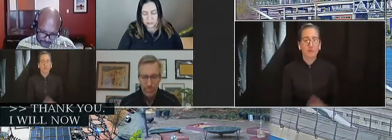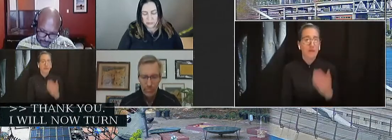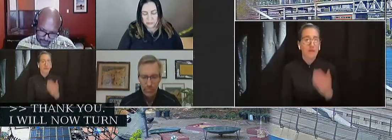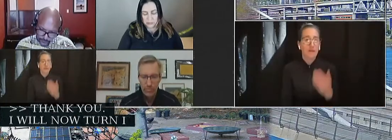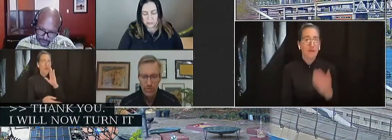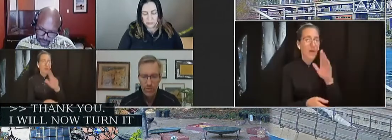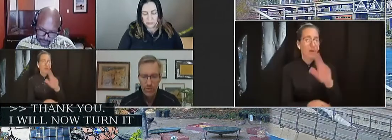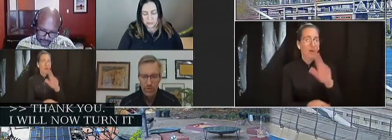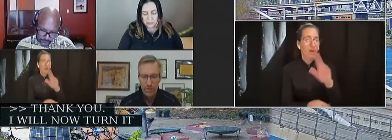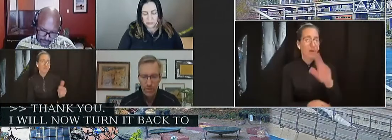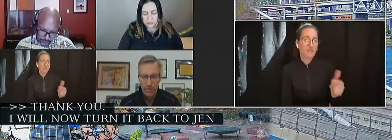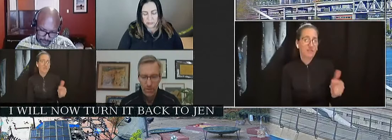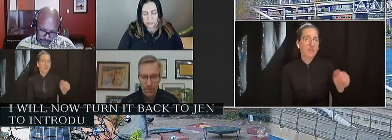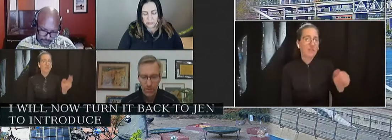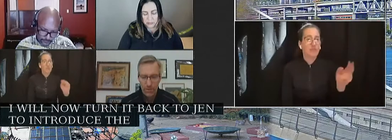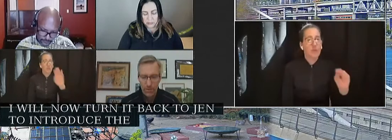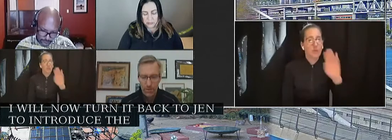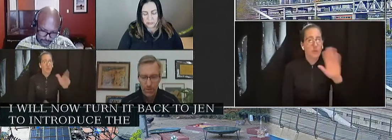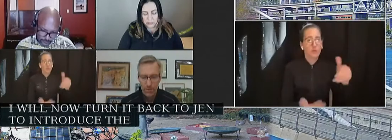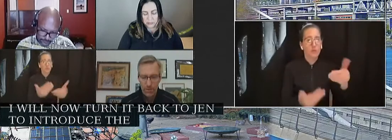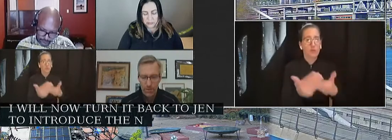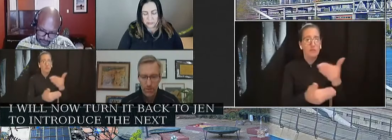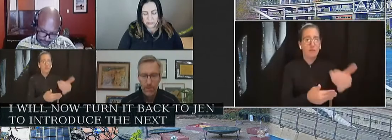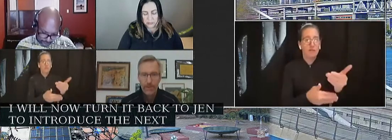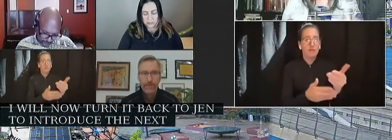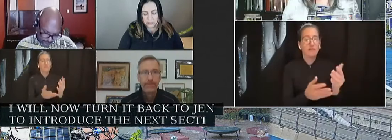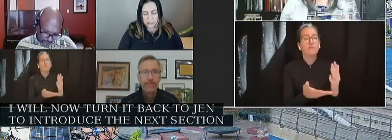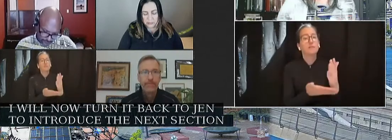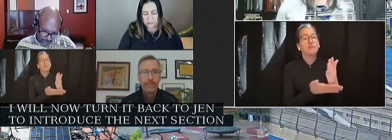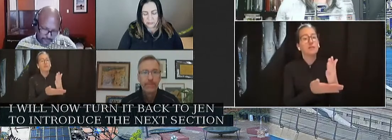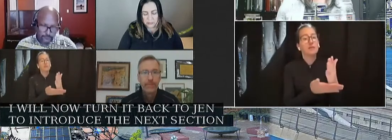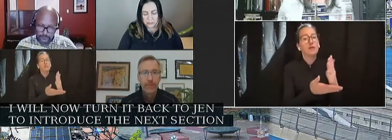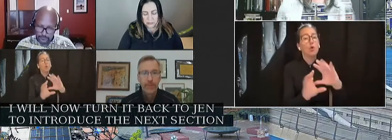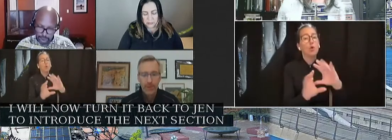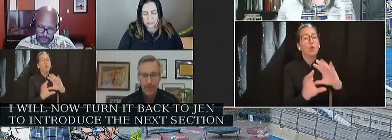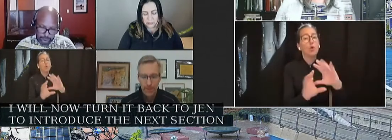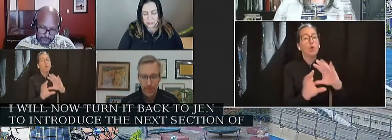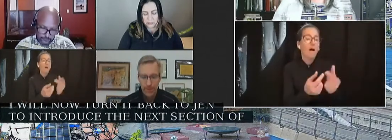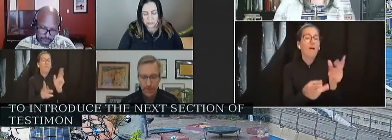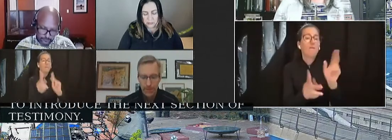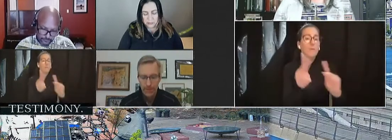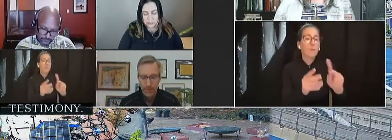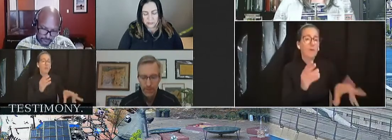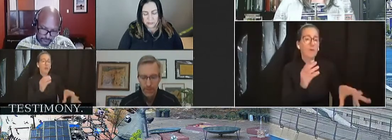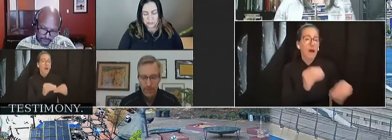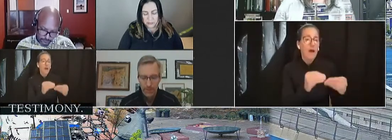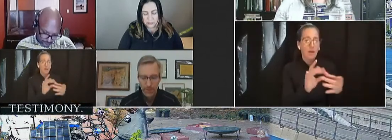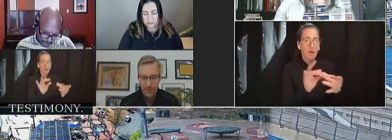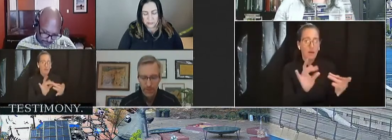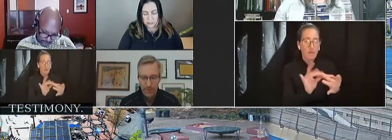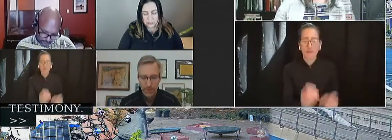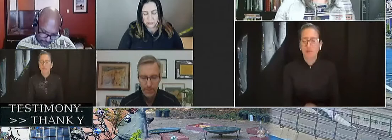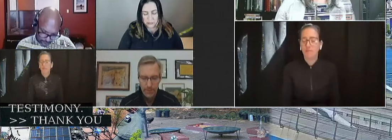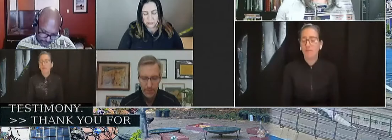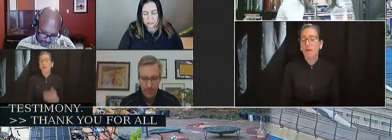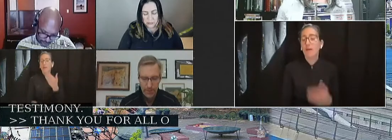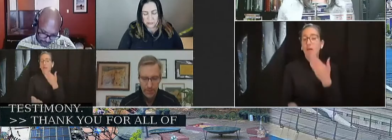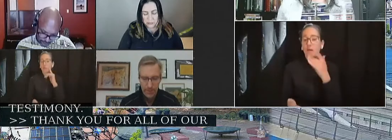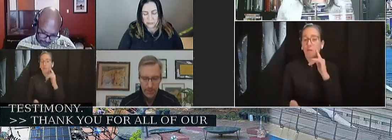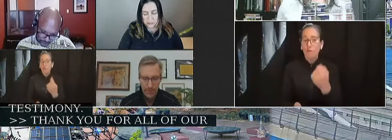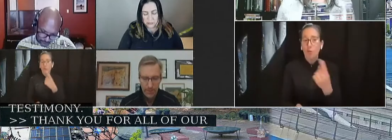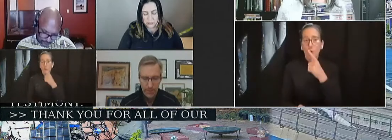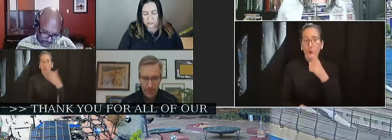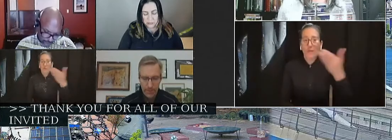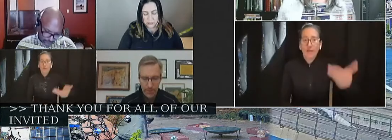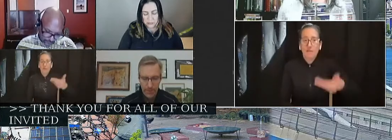introduce the next section of testimony. Thank you for all of our invited speakers. Now we're going to shift into our open